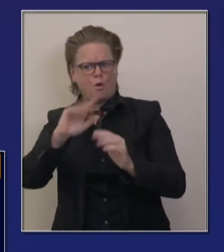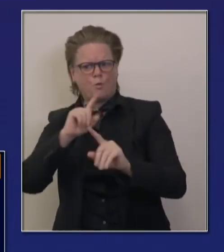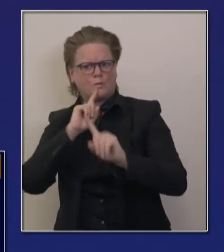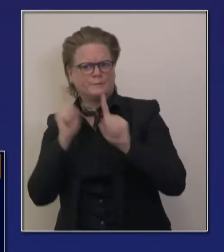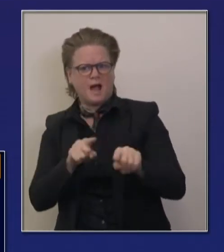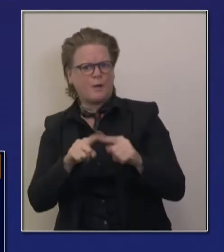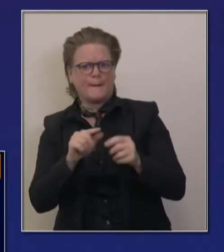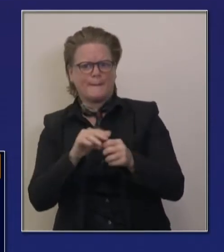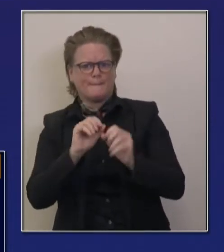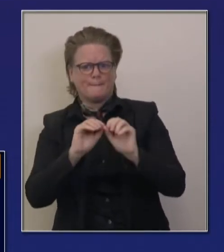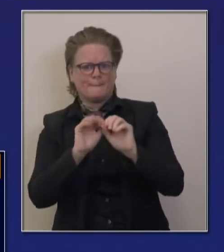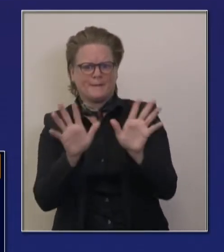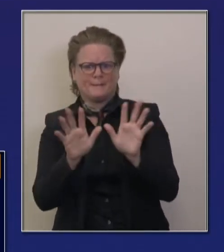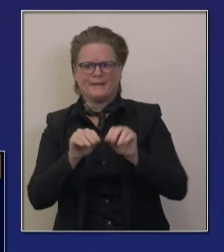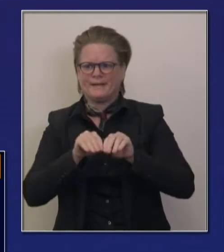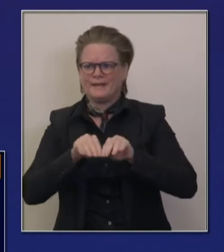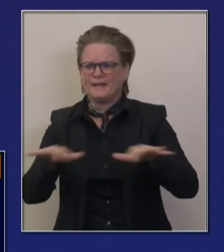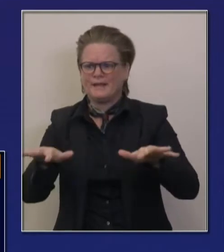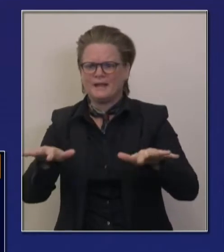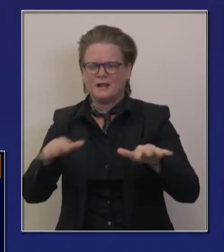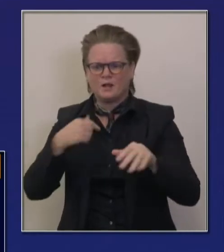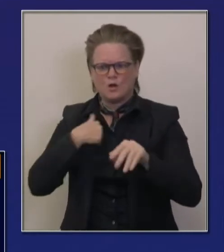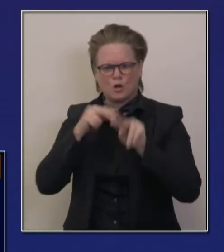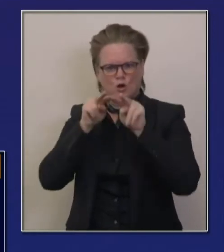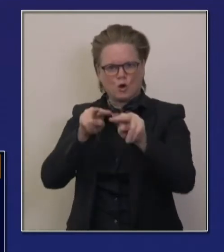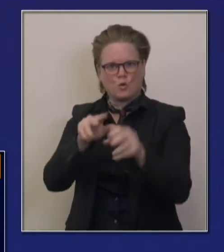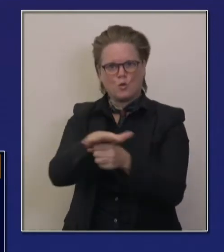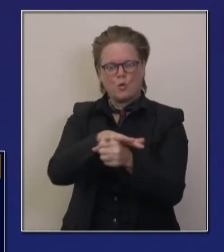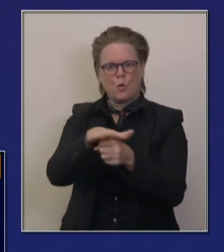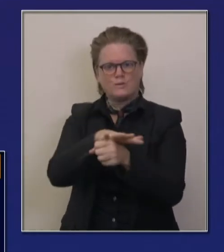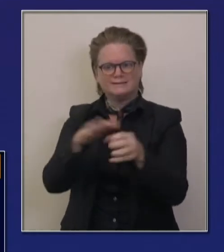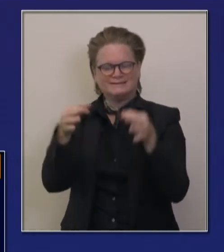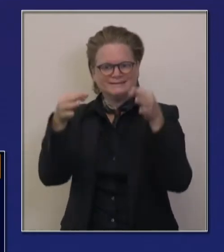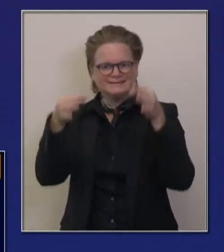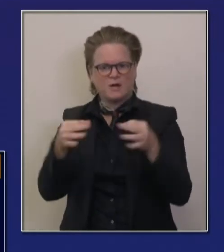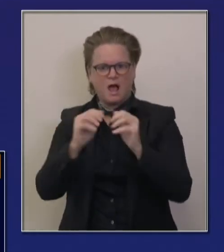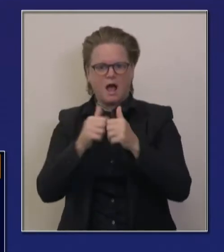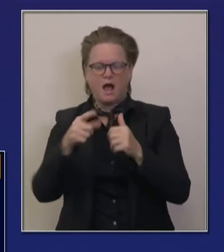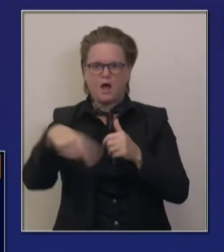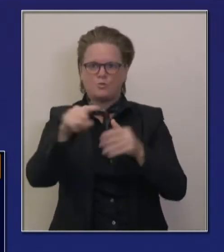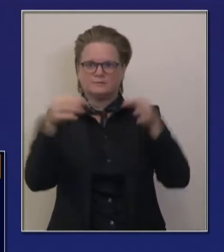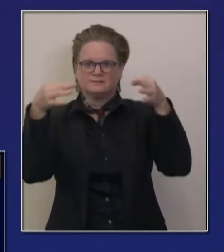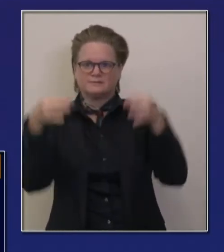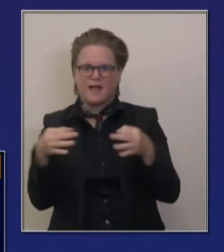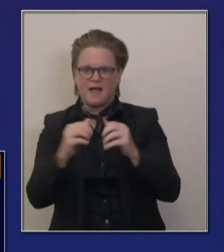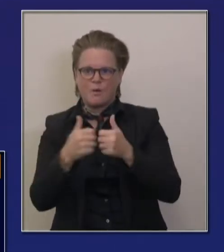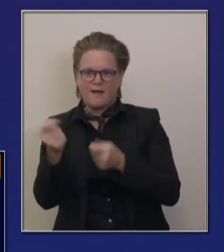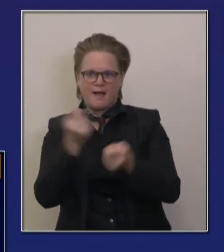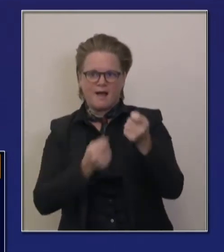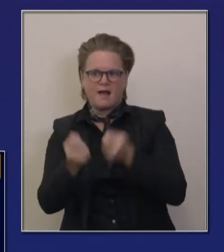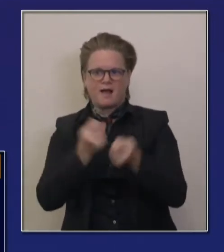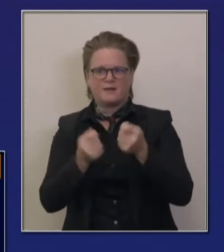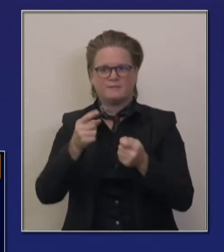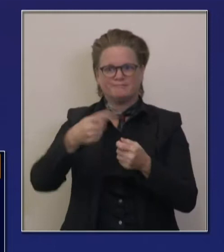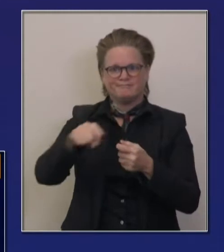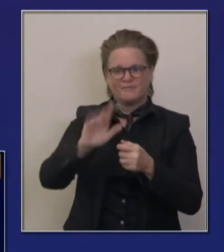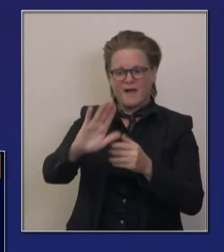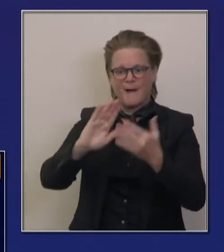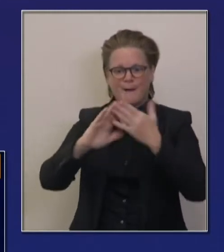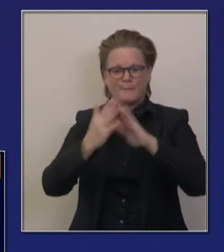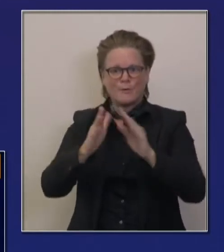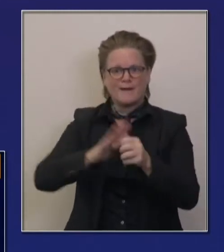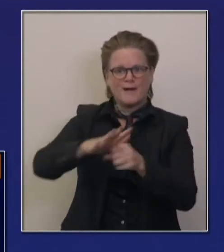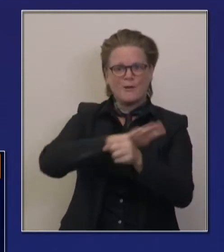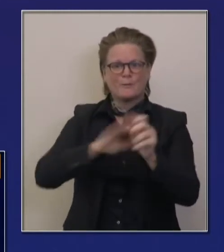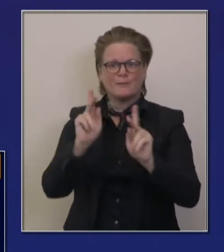localism to ultimately be determinative in terms of their approach and their engagement. No one better positioned than local health officers,